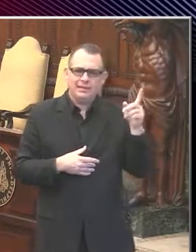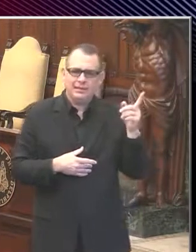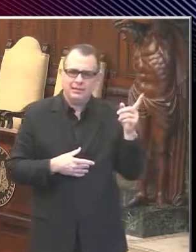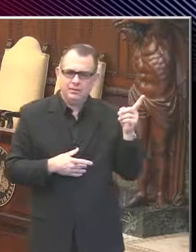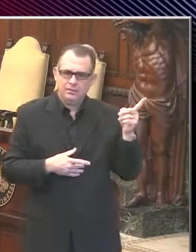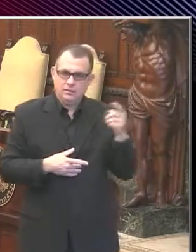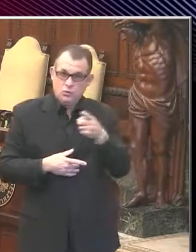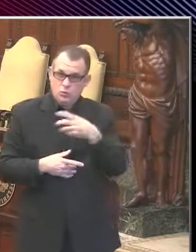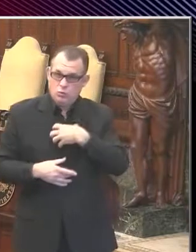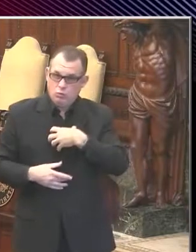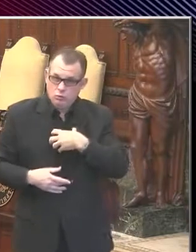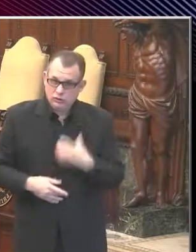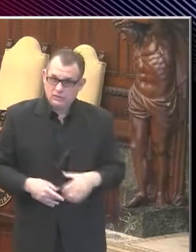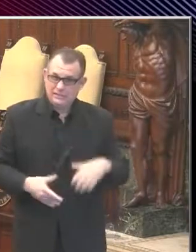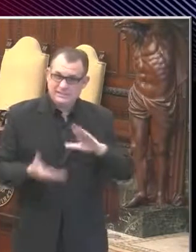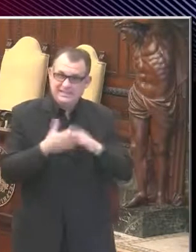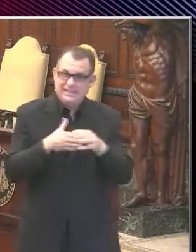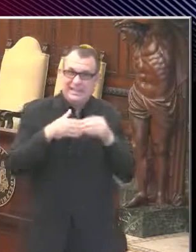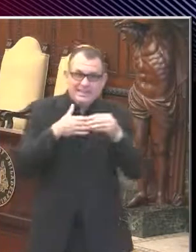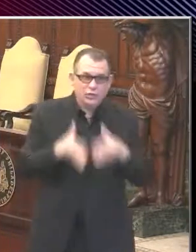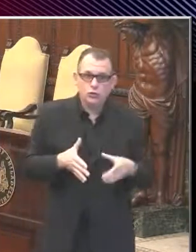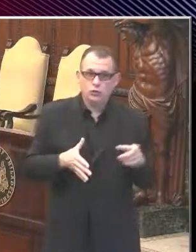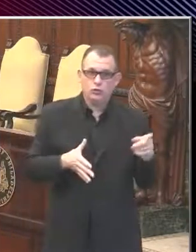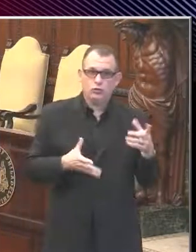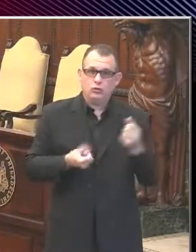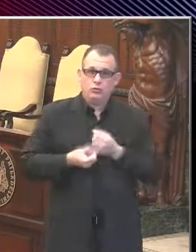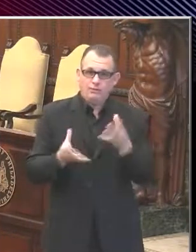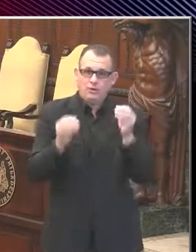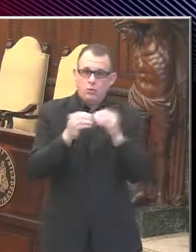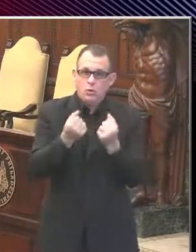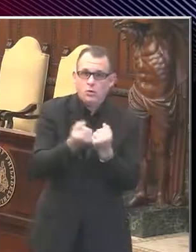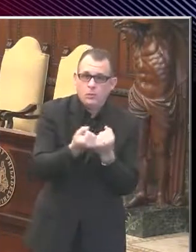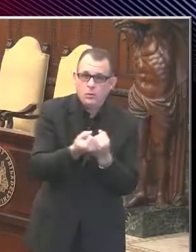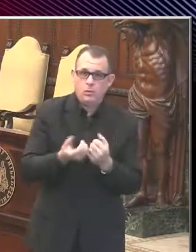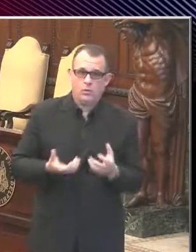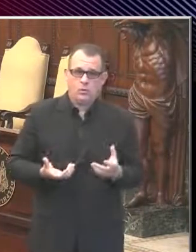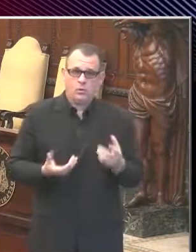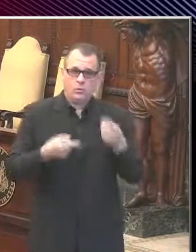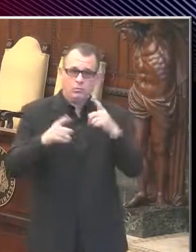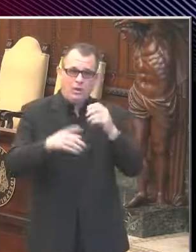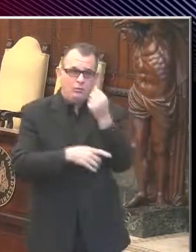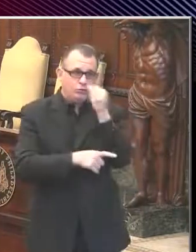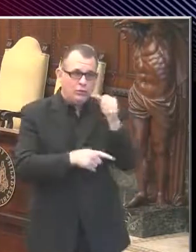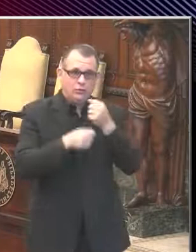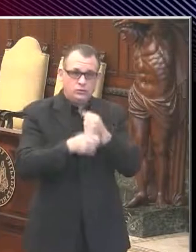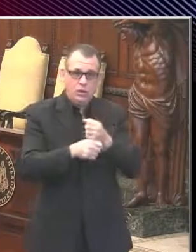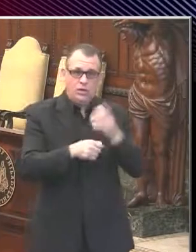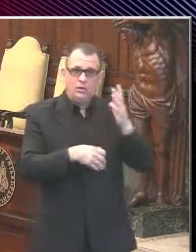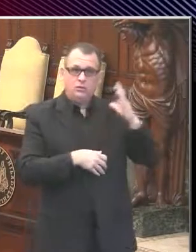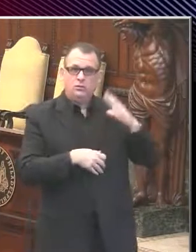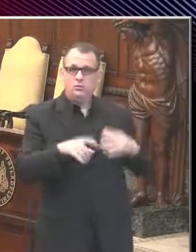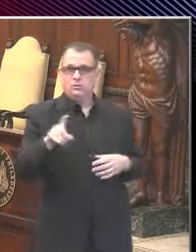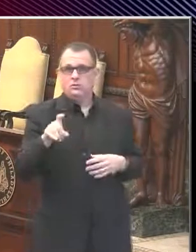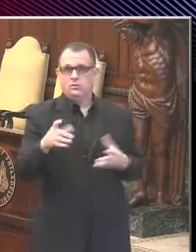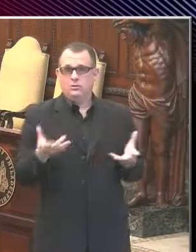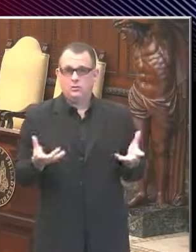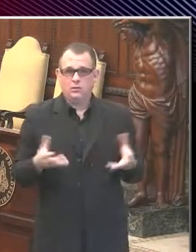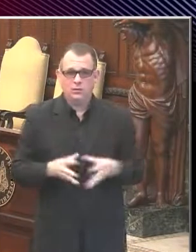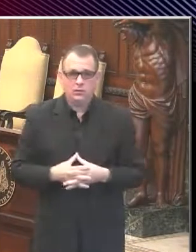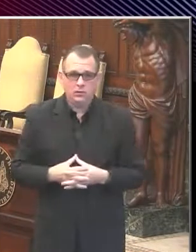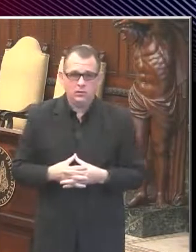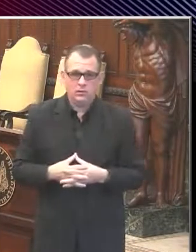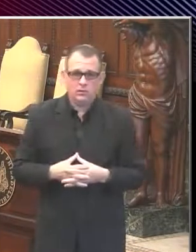do you think they could have provided more support at the beginning phases of these protests, especially given the fact that, you know, she's new in the city?